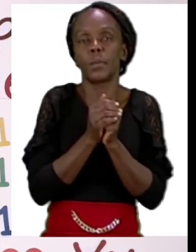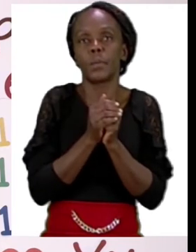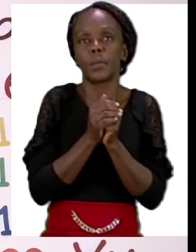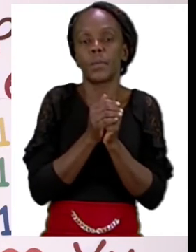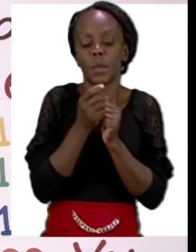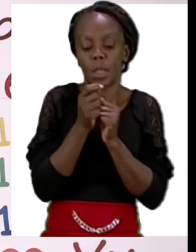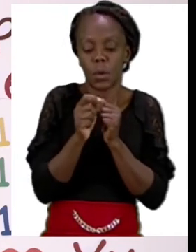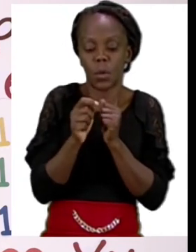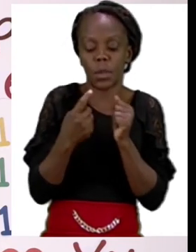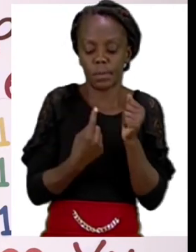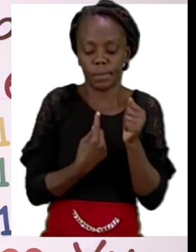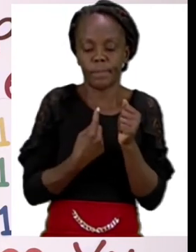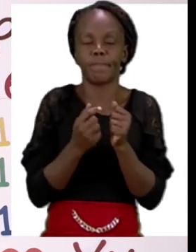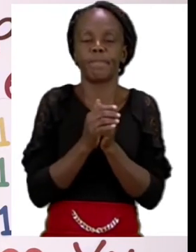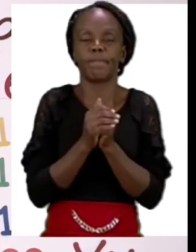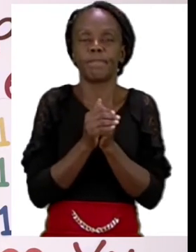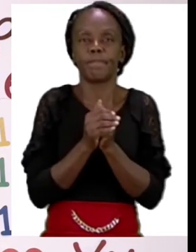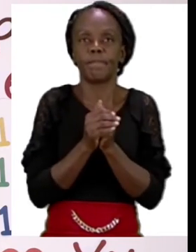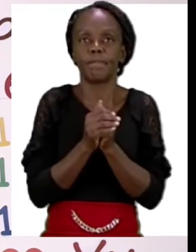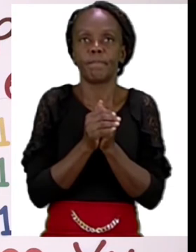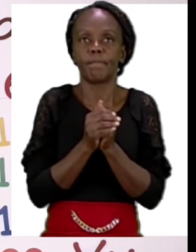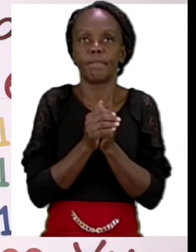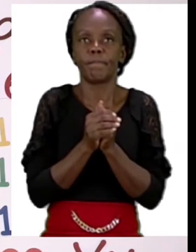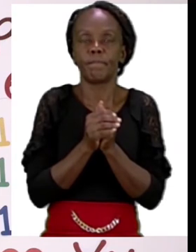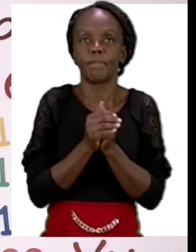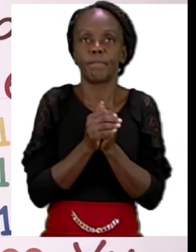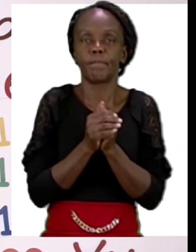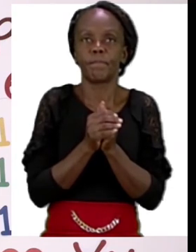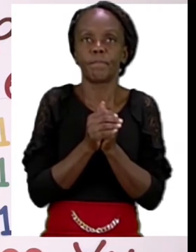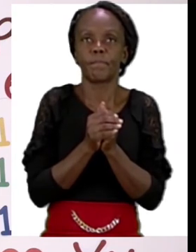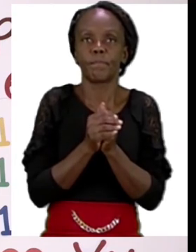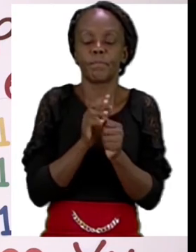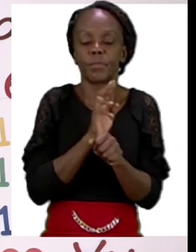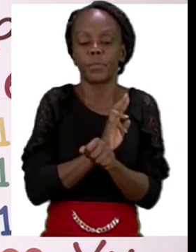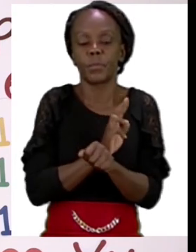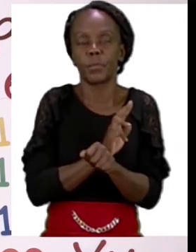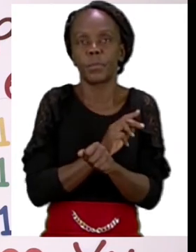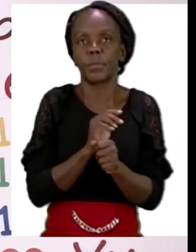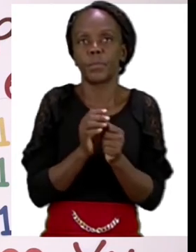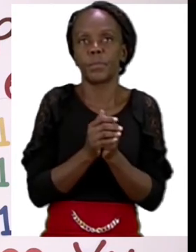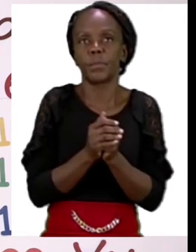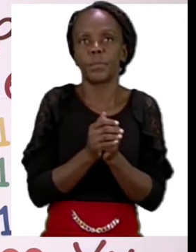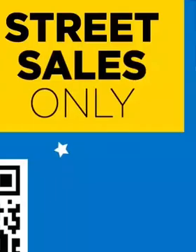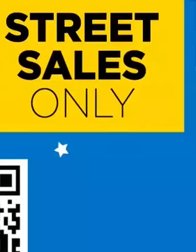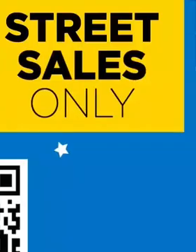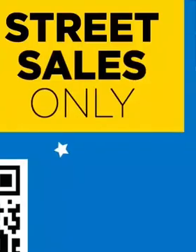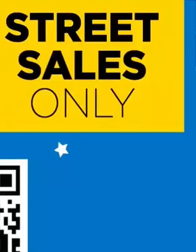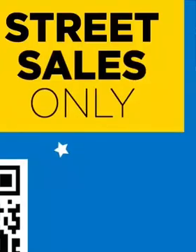autumn. For autumn. I will see you soon after the advert break.